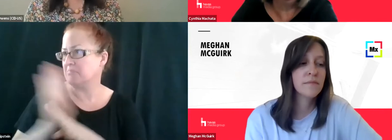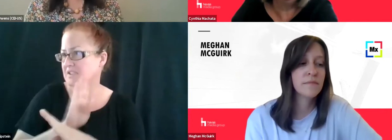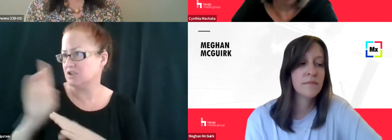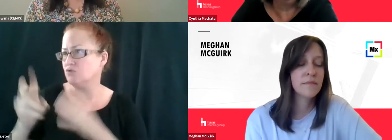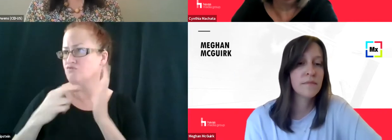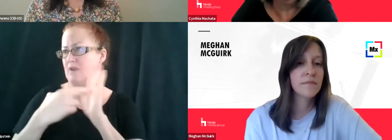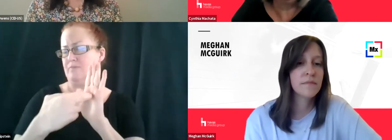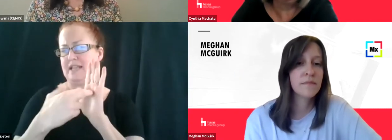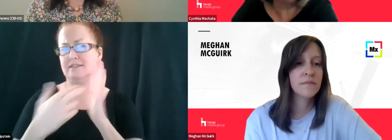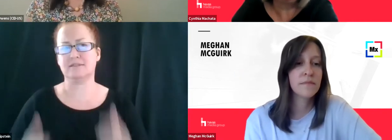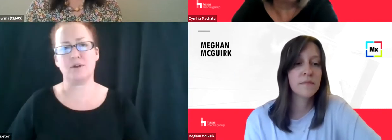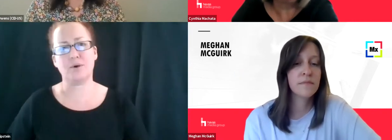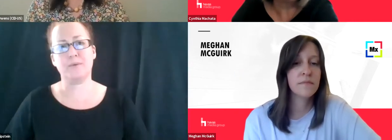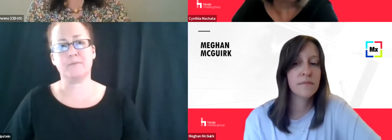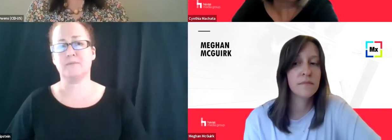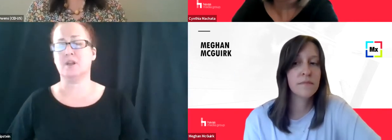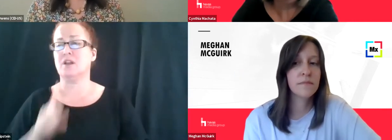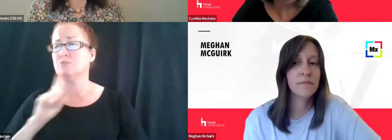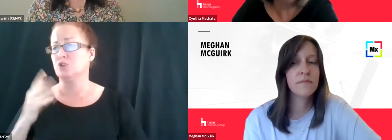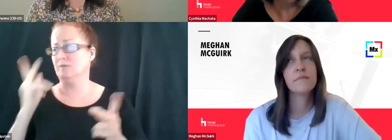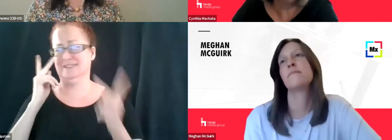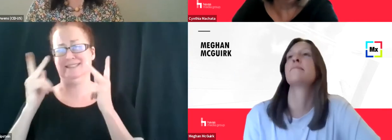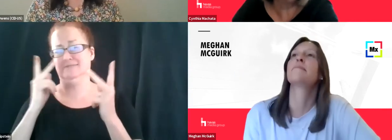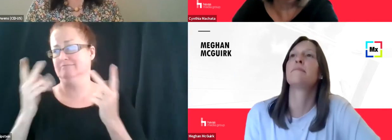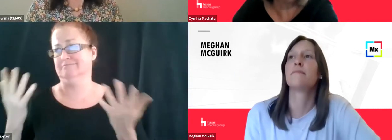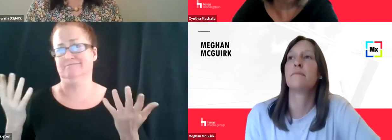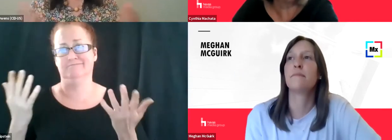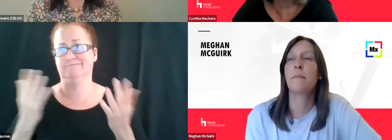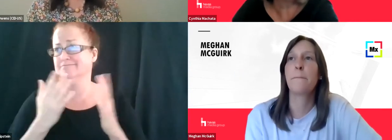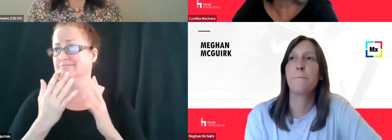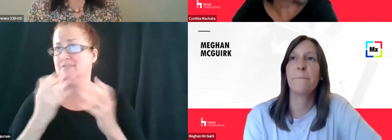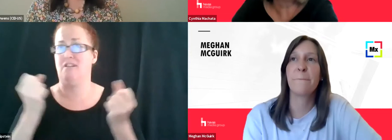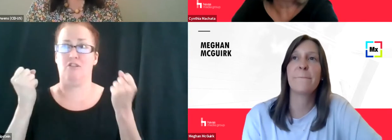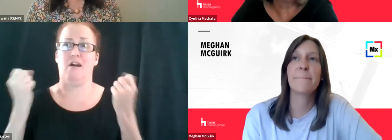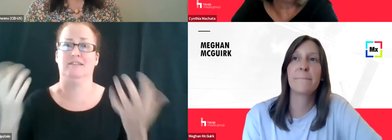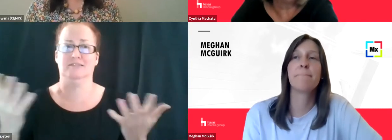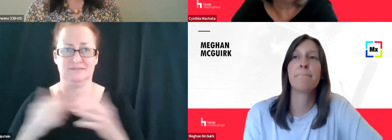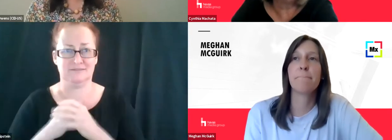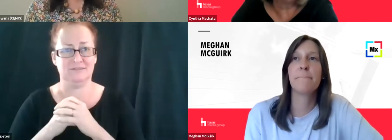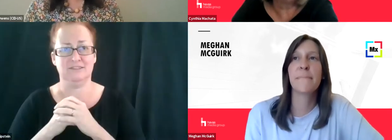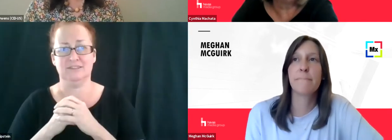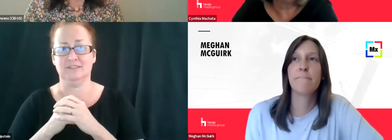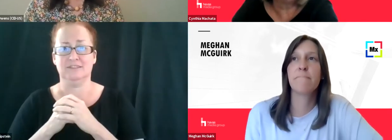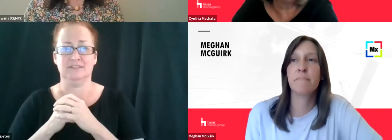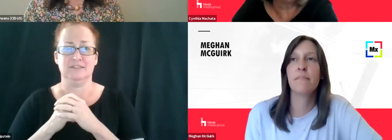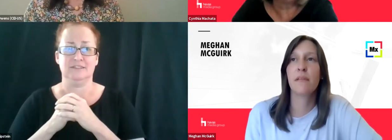So I'm sure that you've seen quite a range of, or have executed on quite a range of